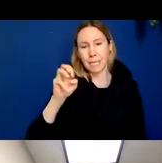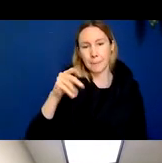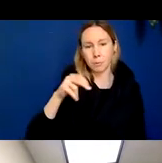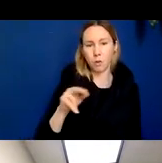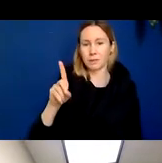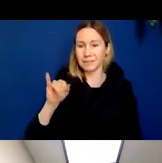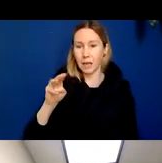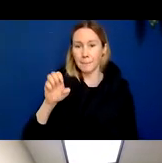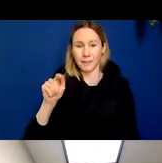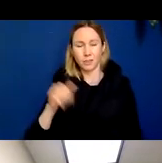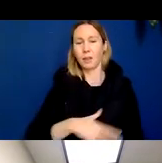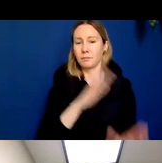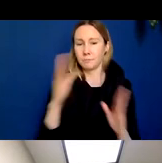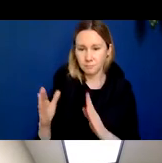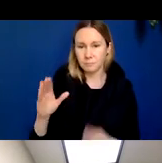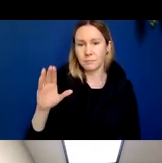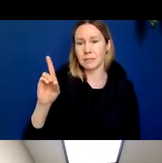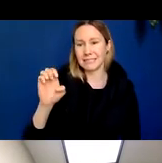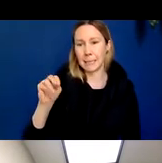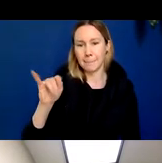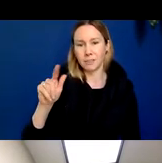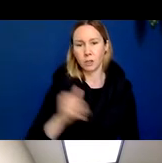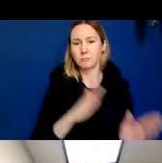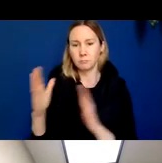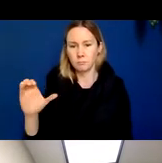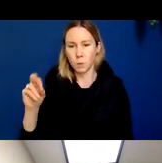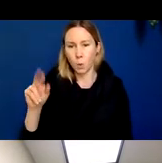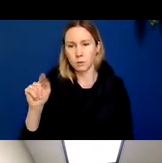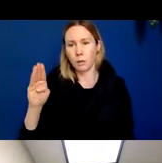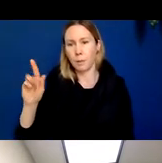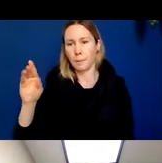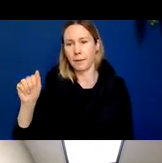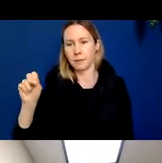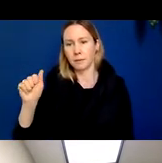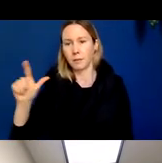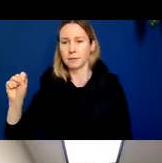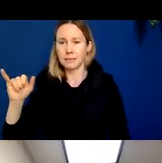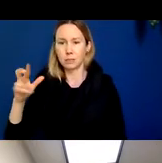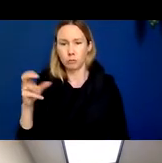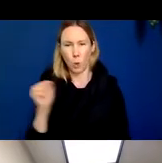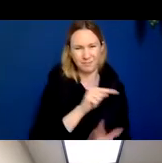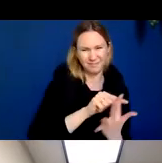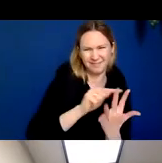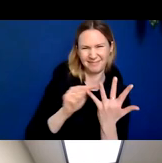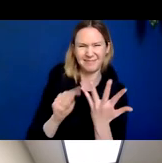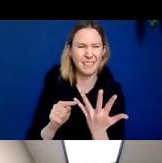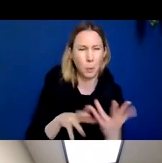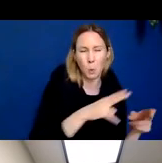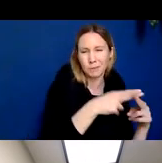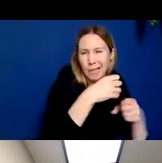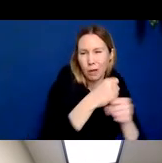and other, and corticobasal syndrome, for example, they have different patterns of atrophy, meaning different regions